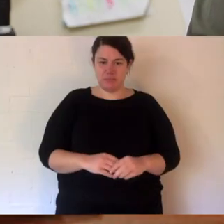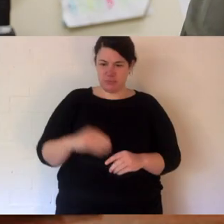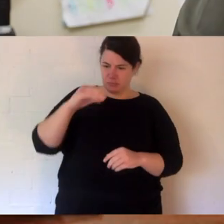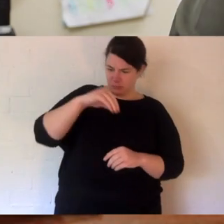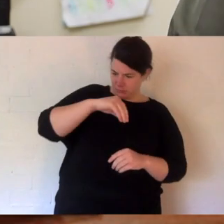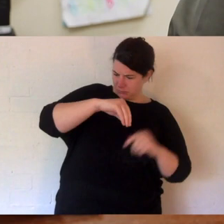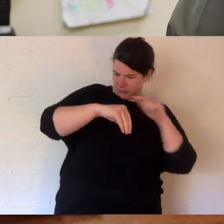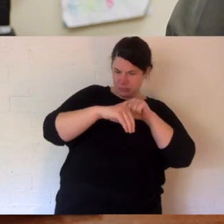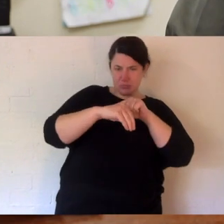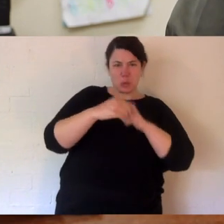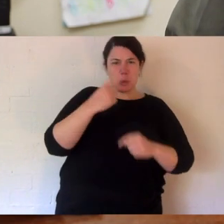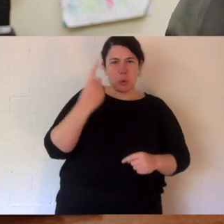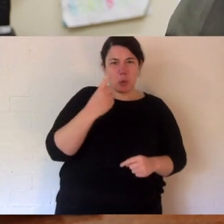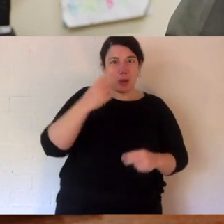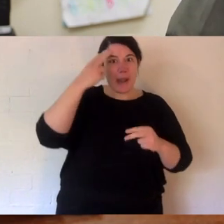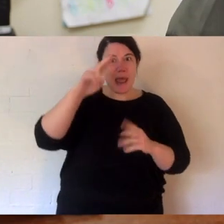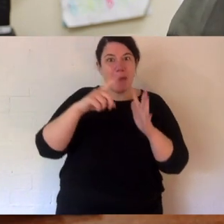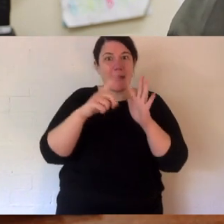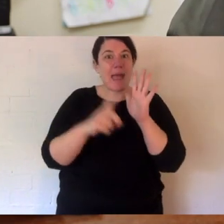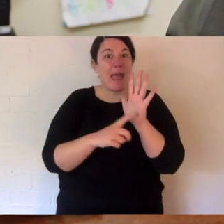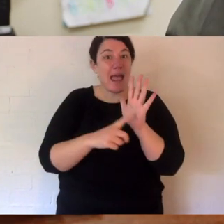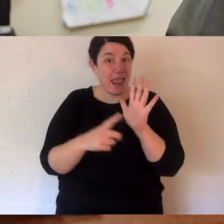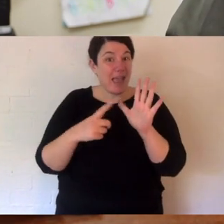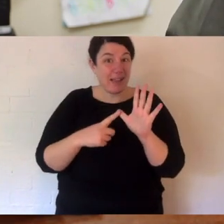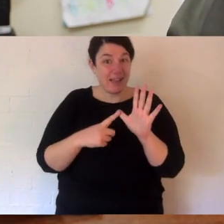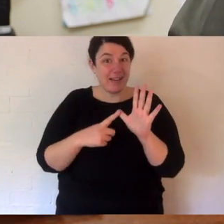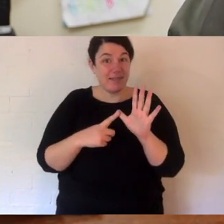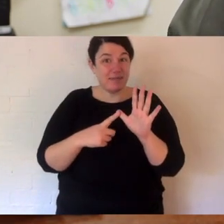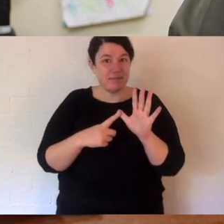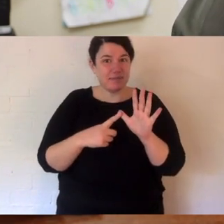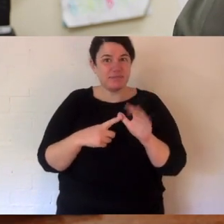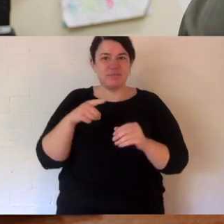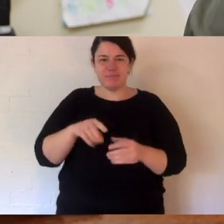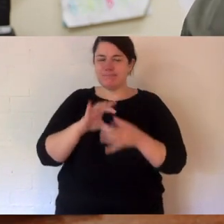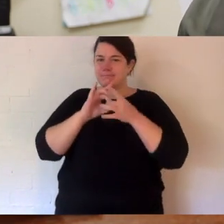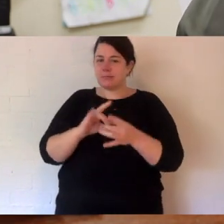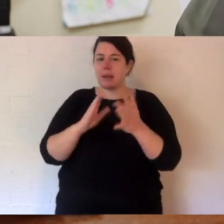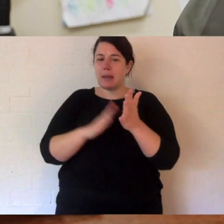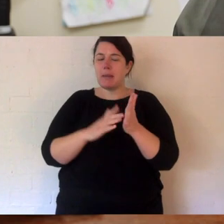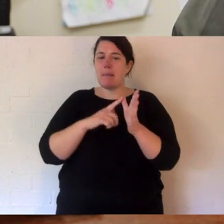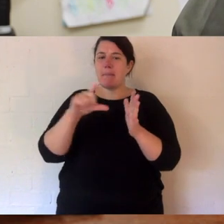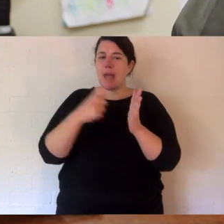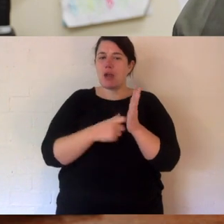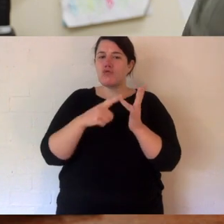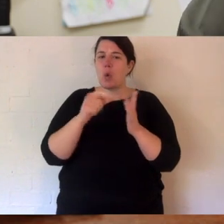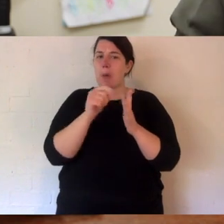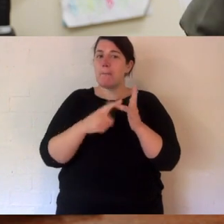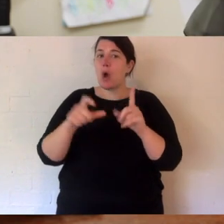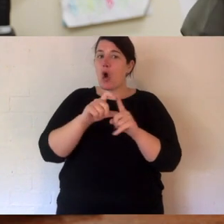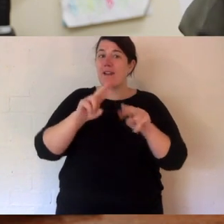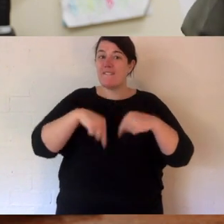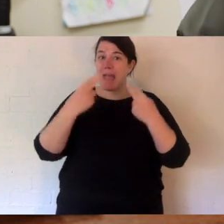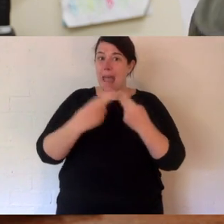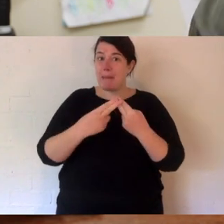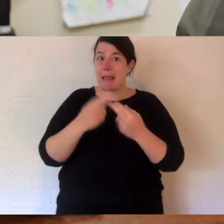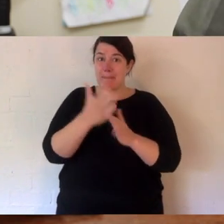This is Ella, and Ella is a Rufus bettong. Now bettongs are a member of the macropod family, which means